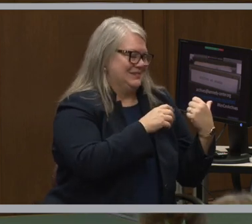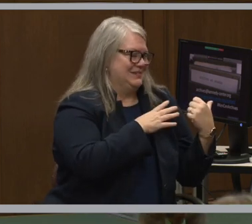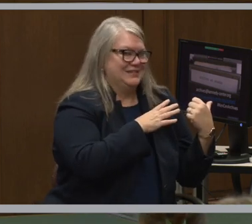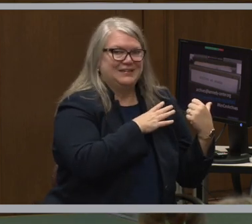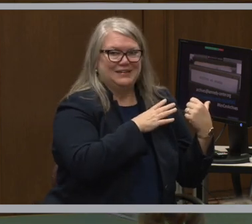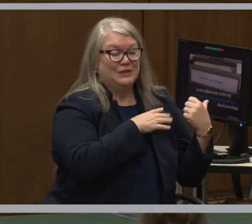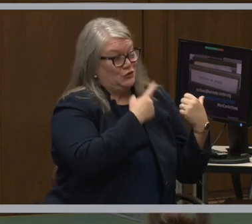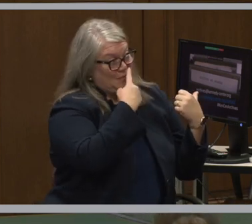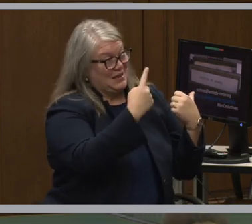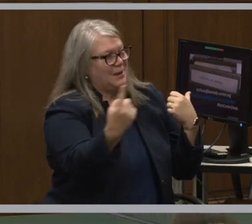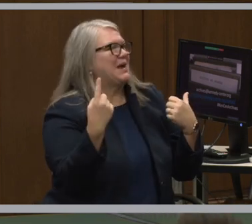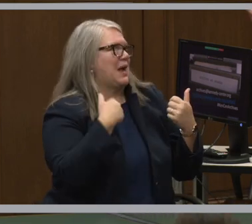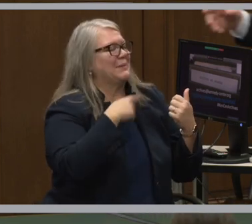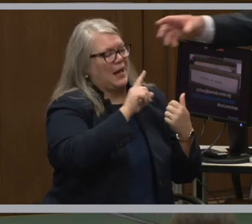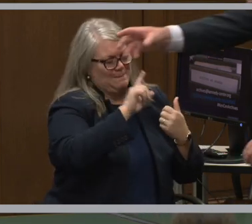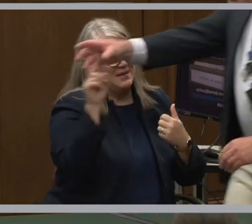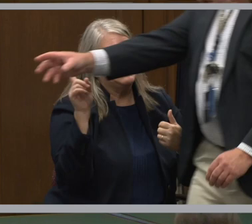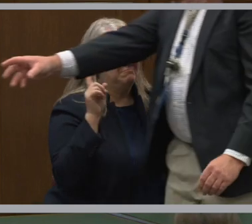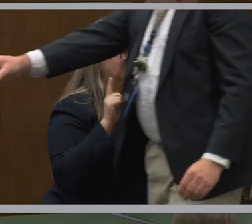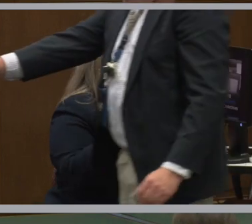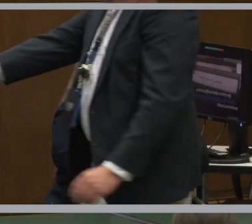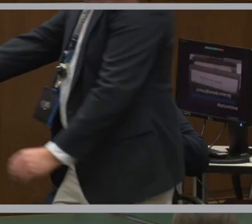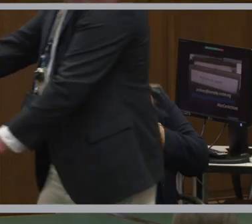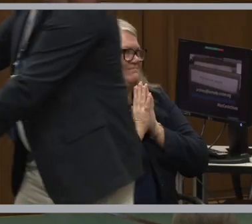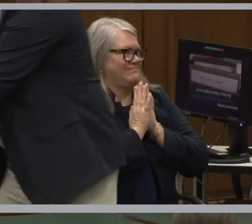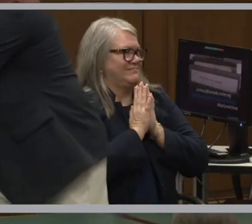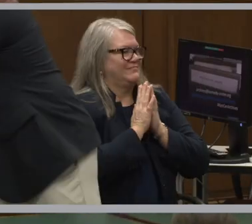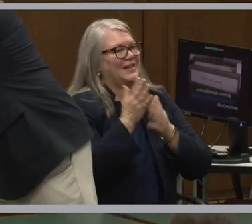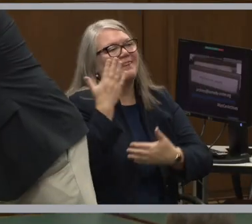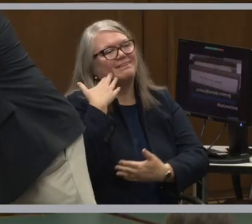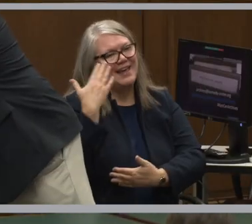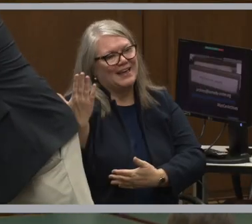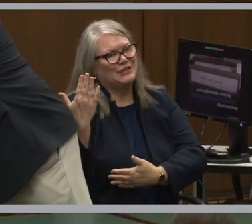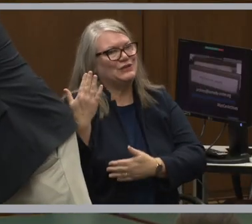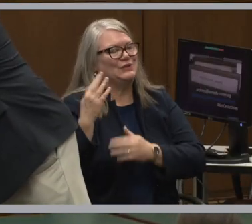Do you want to come in here? Here, I'll get it. Thank you.